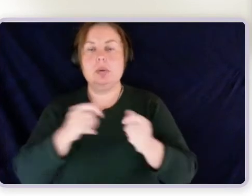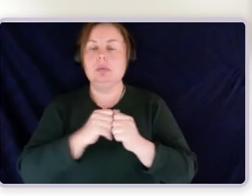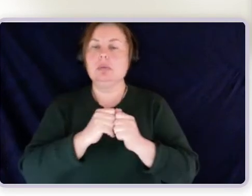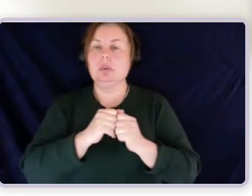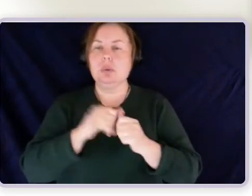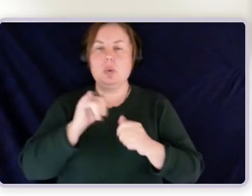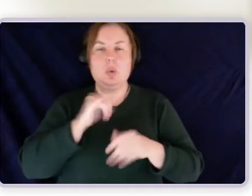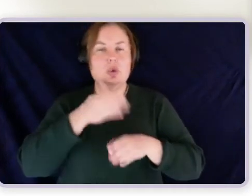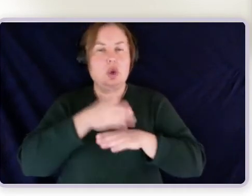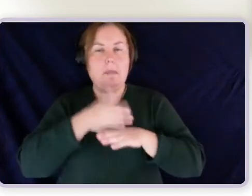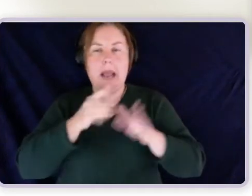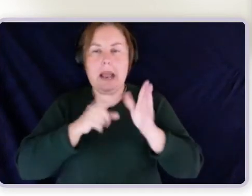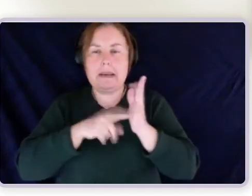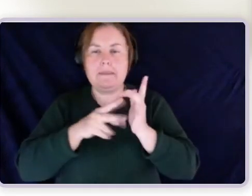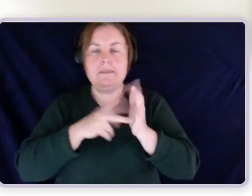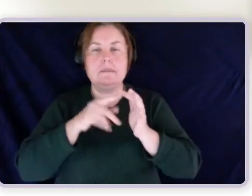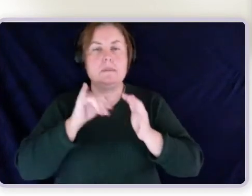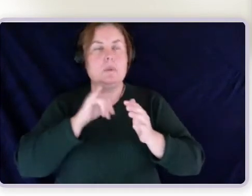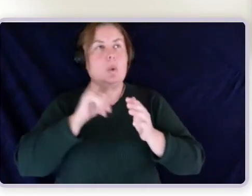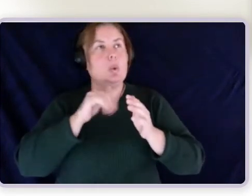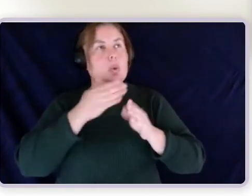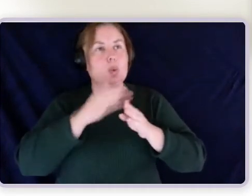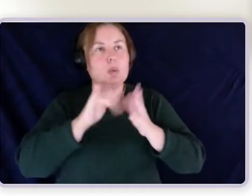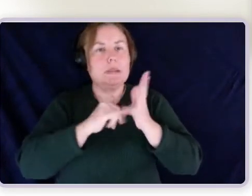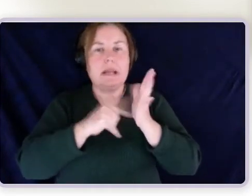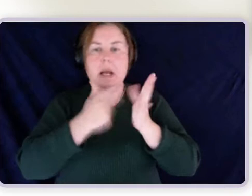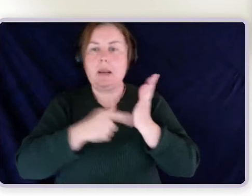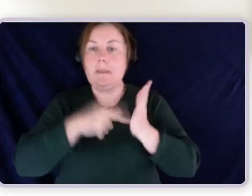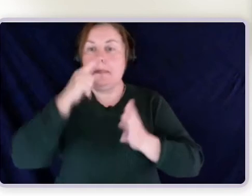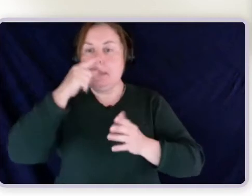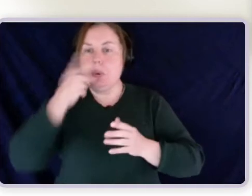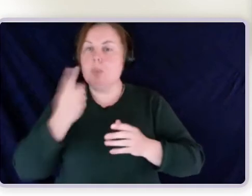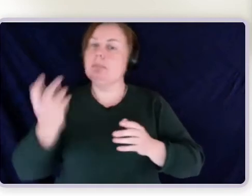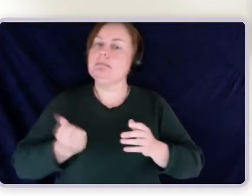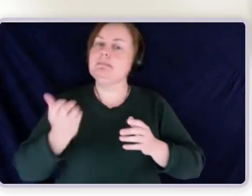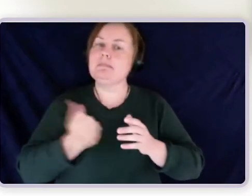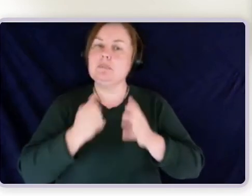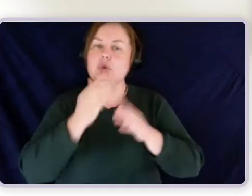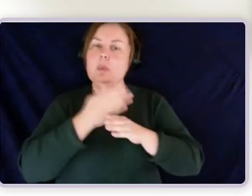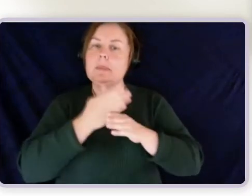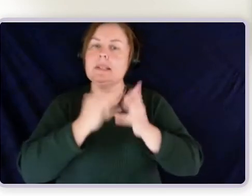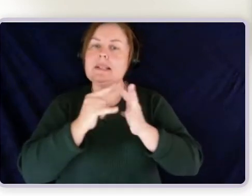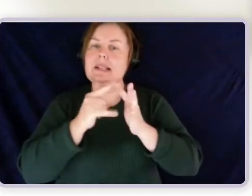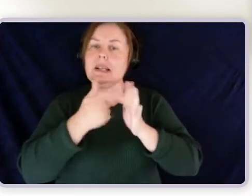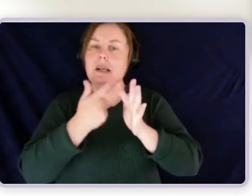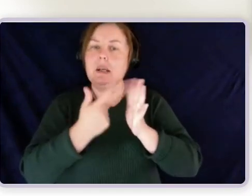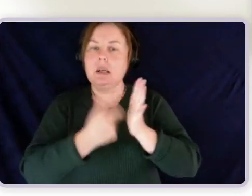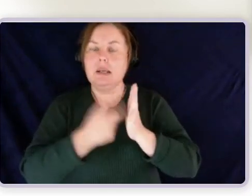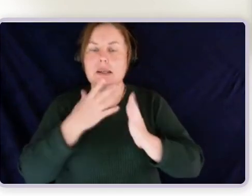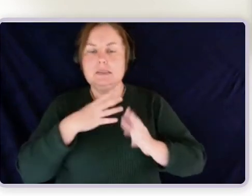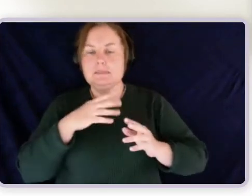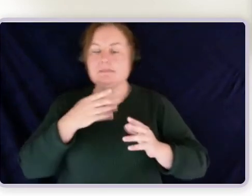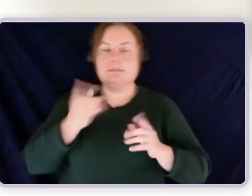on Newstart or JobSeeker payment, but for people who have been assessed as needing that extra support.